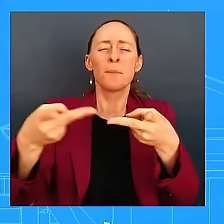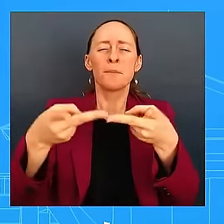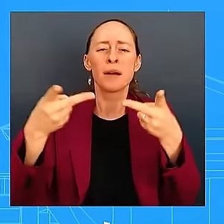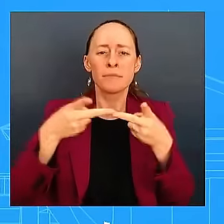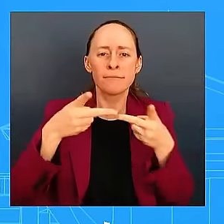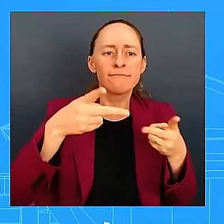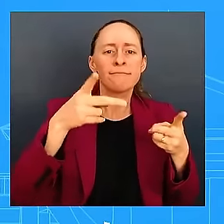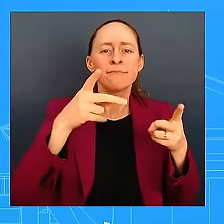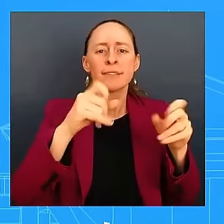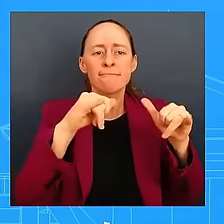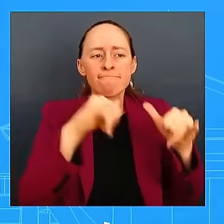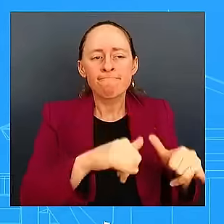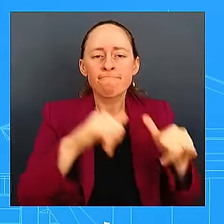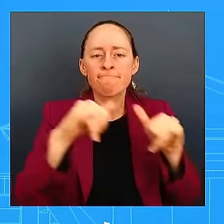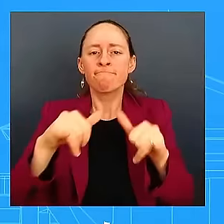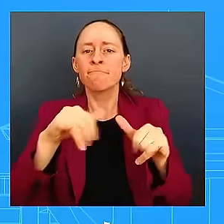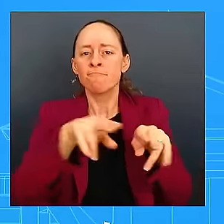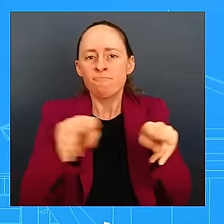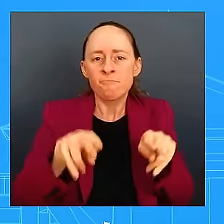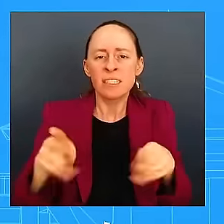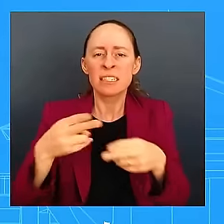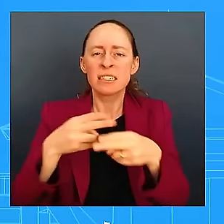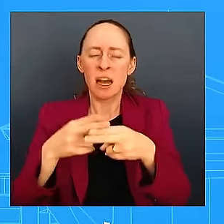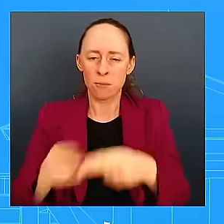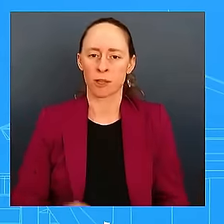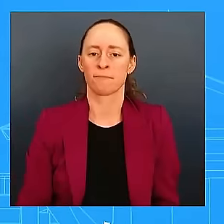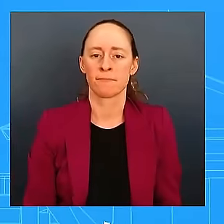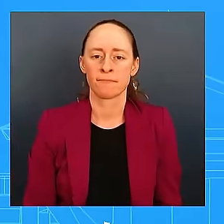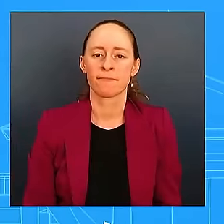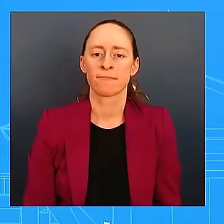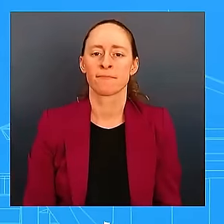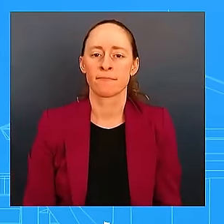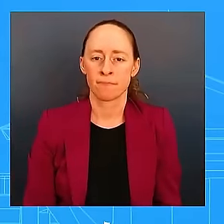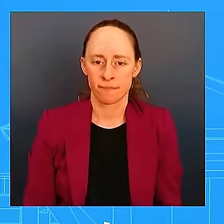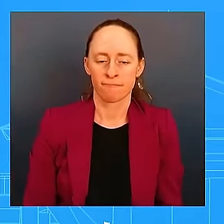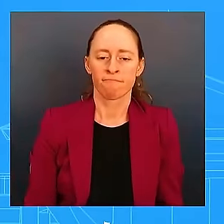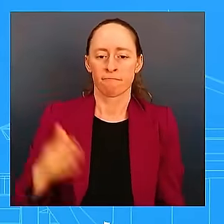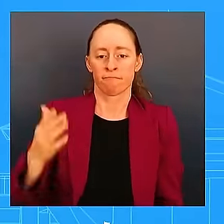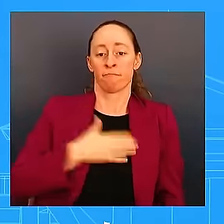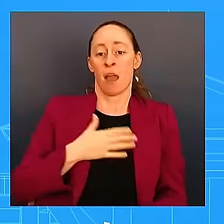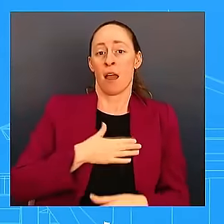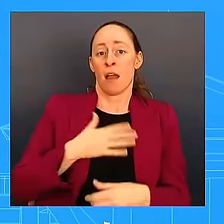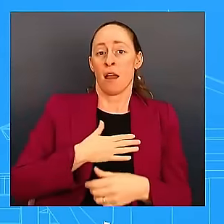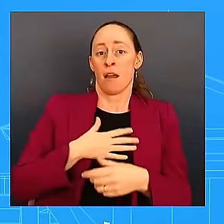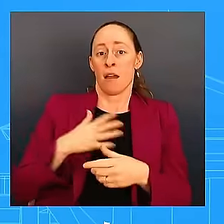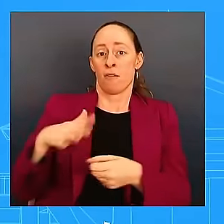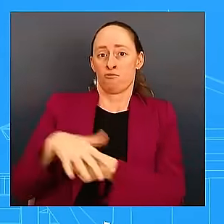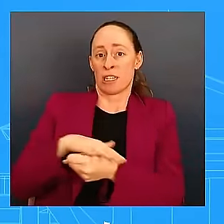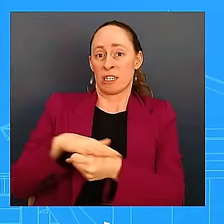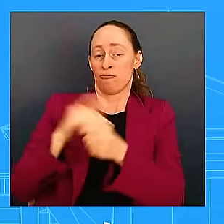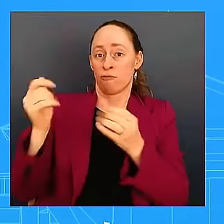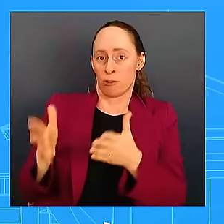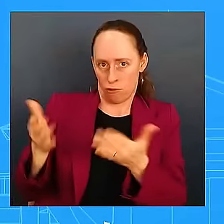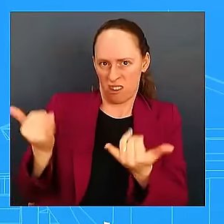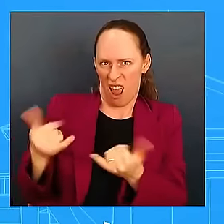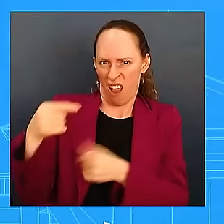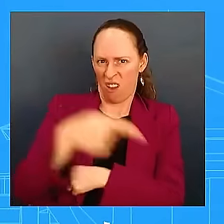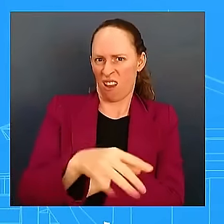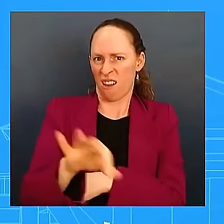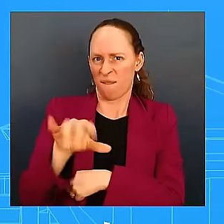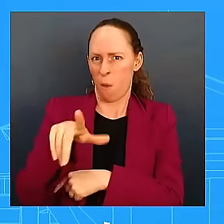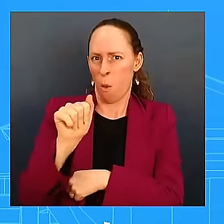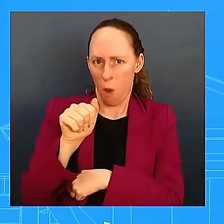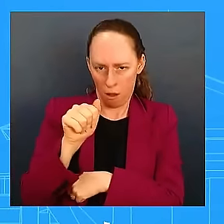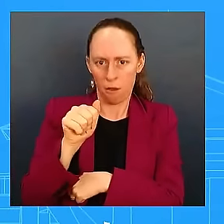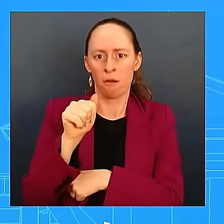administrator is currently embedded in the Florida Emergency Operations Center as well as incident management assistance teams in Florida, Georgia, and